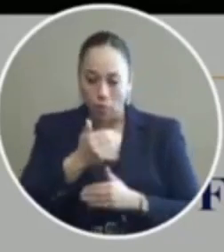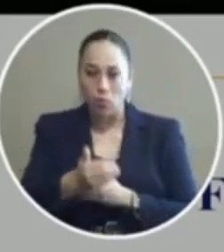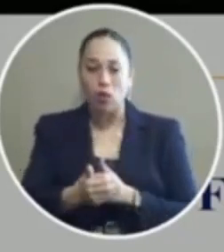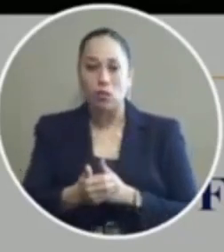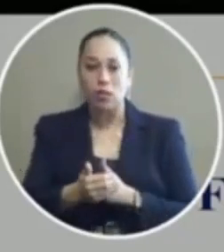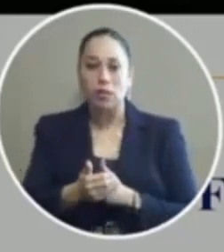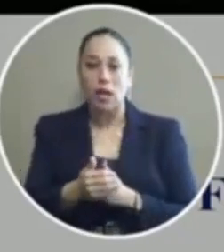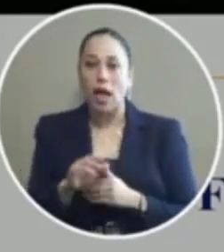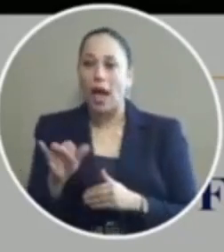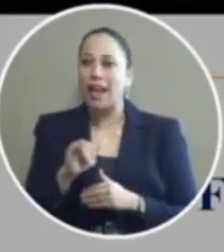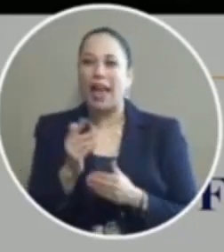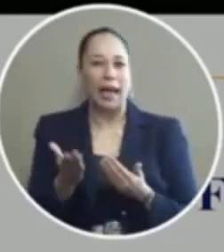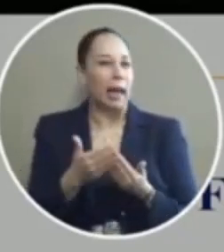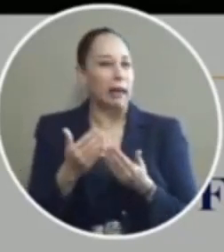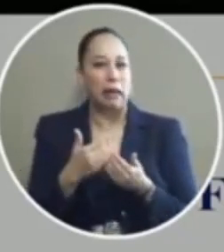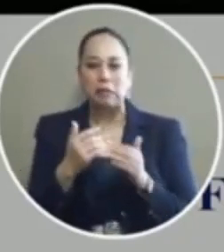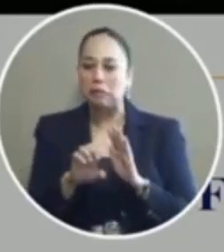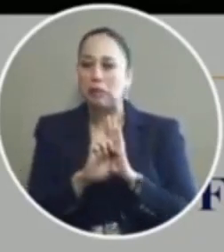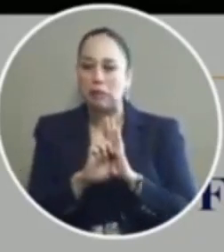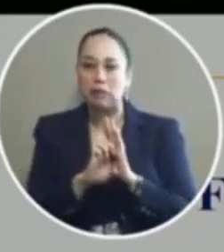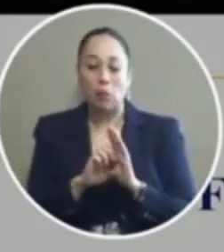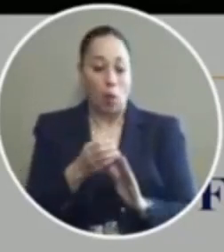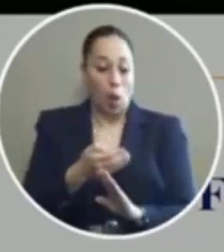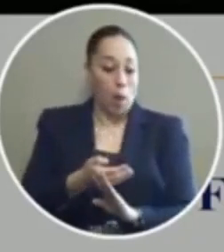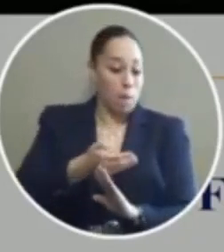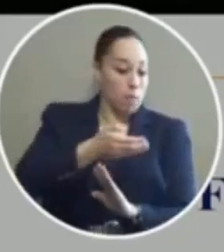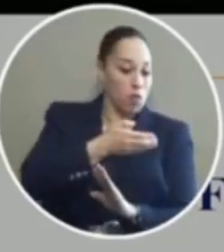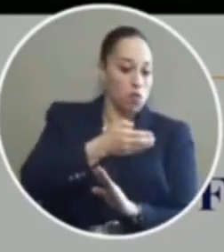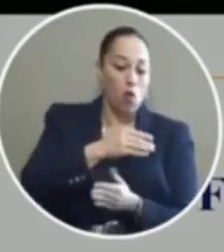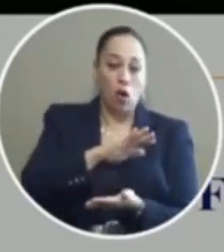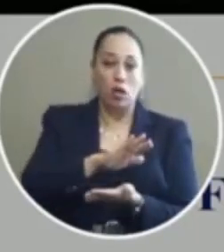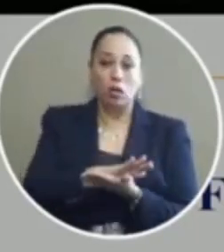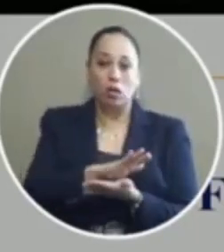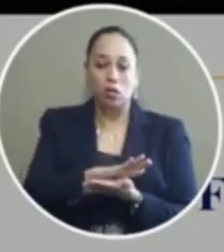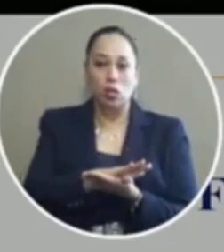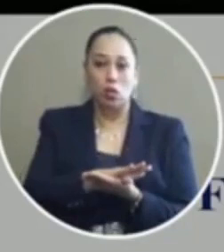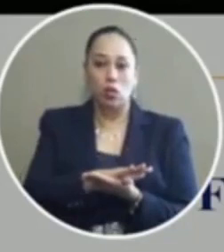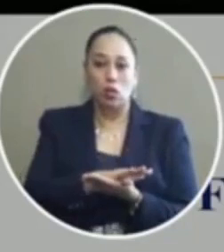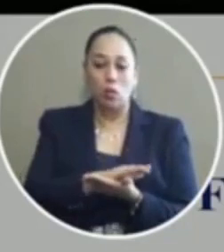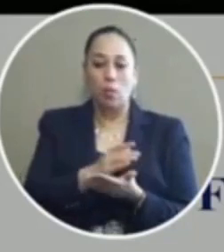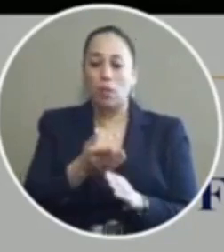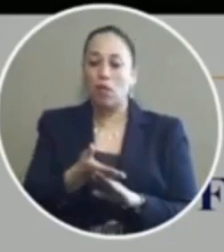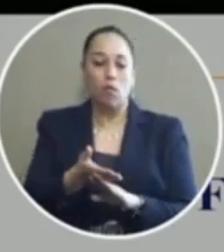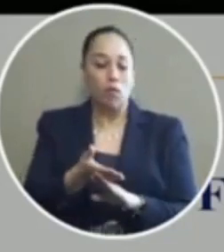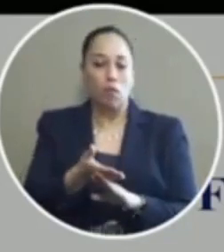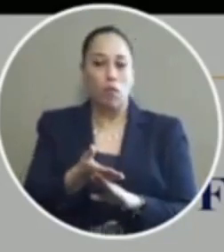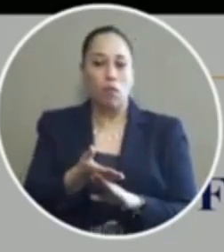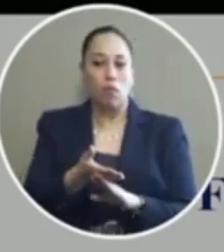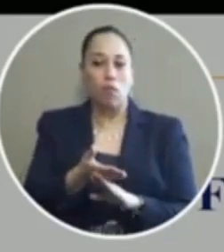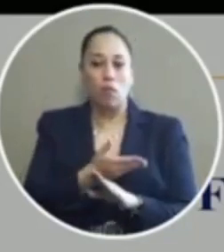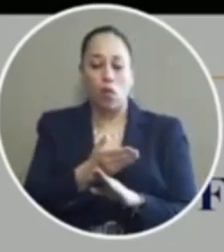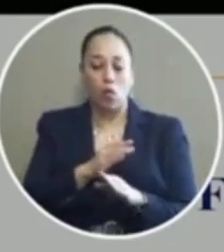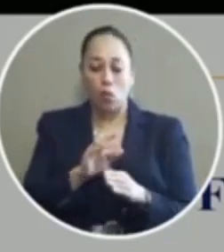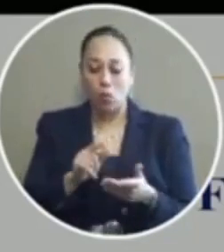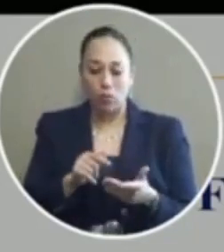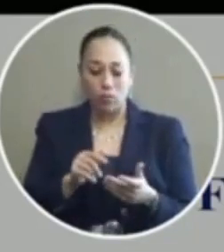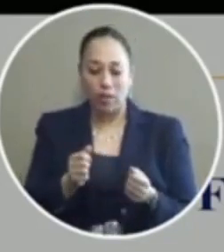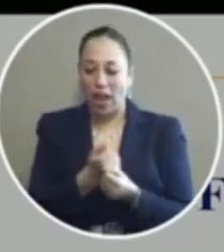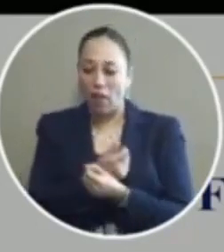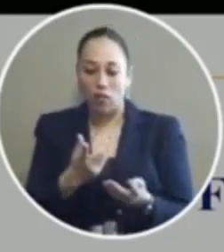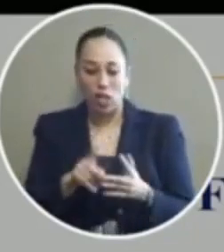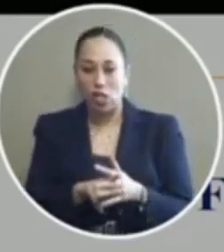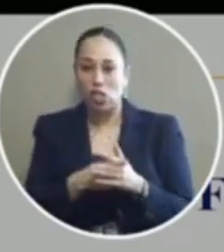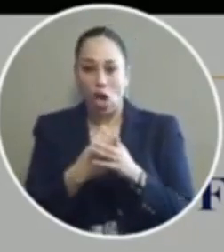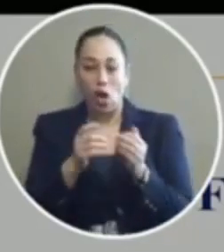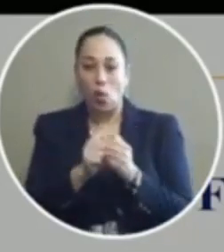just an easy example is you know before this whole before we started we got into this whole situation with the